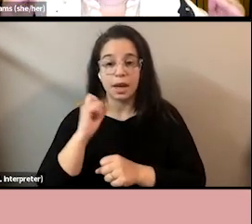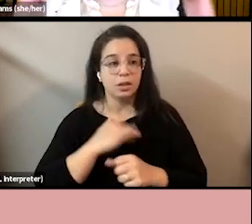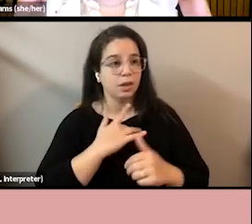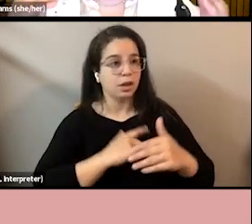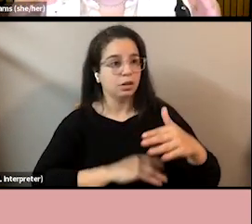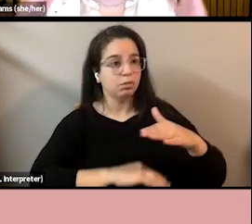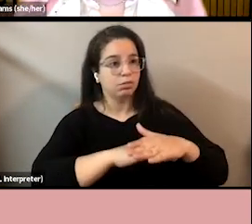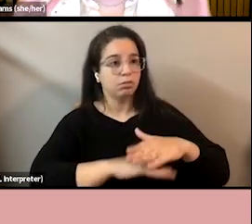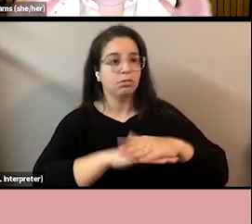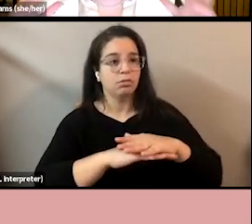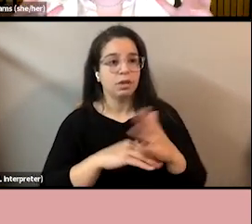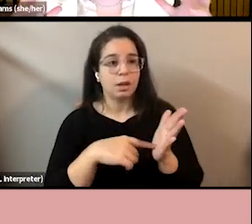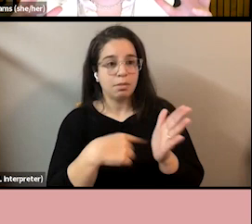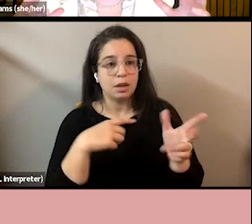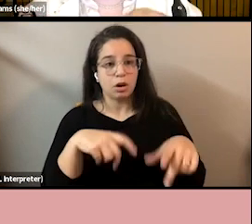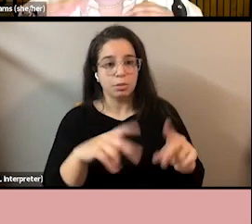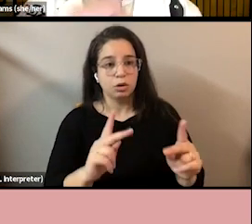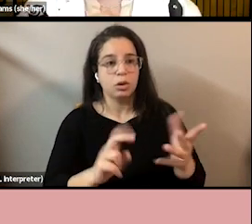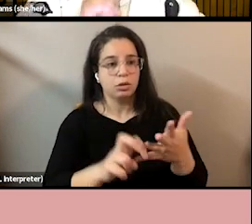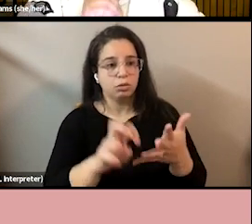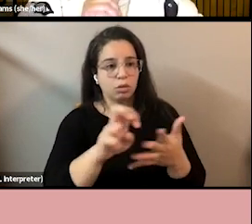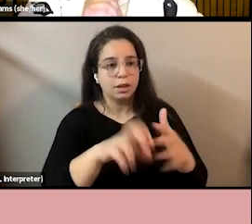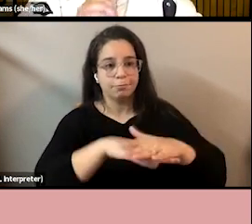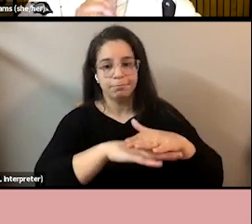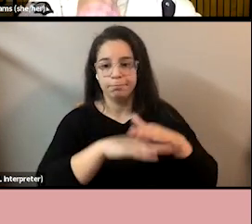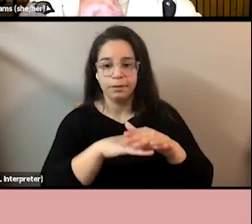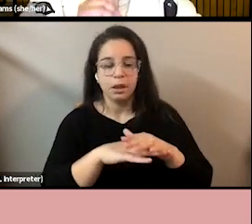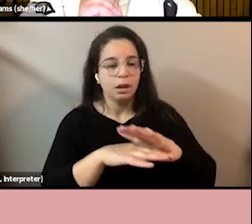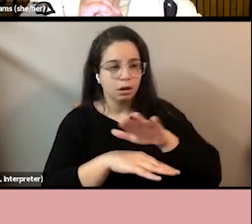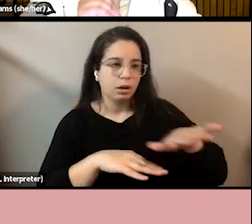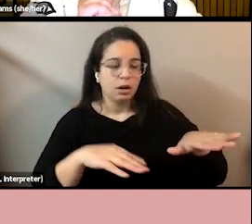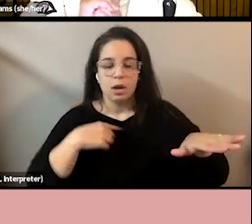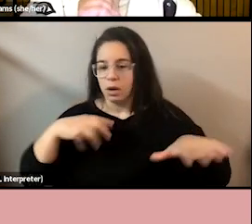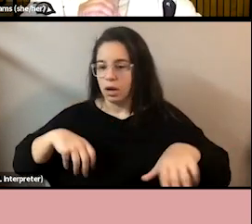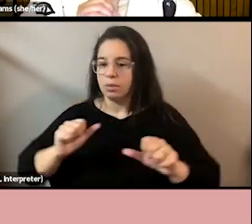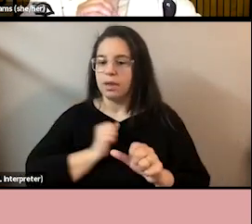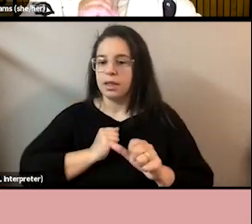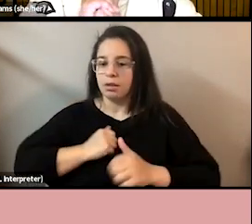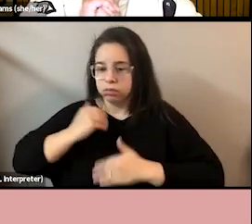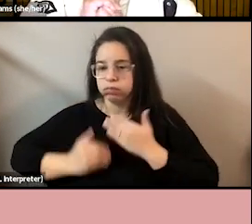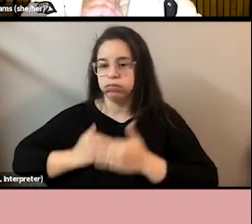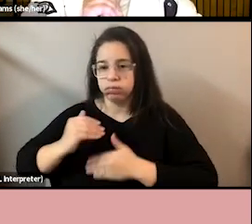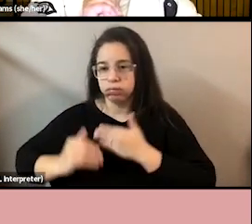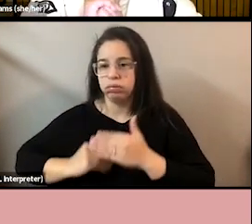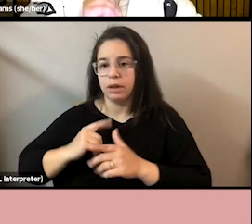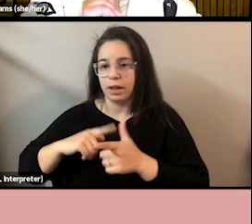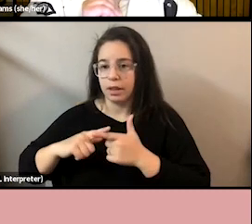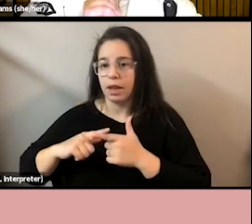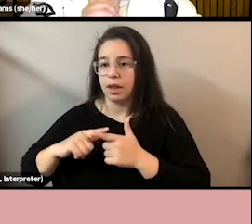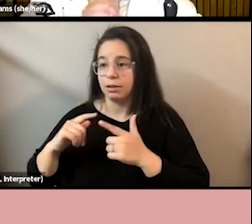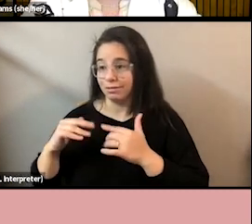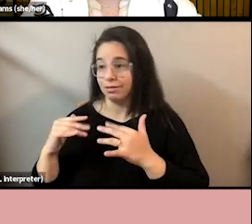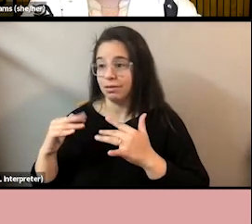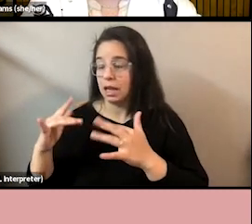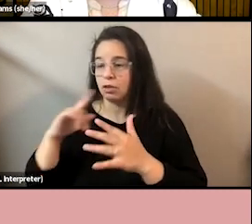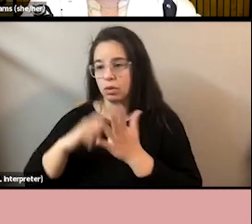to promotions and pay rises and opportunities, only to take a bet on themselves and to go out on their own and find more of the same